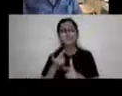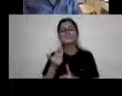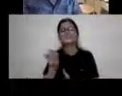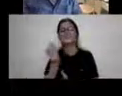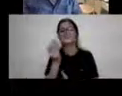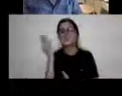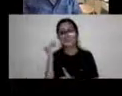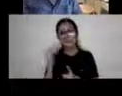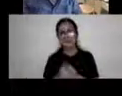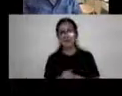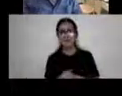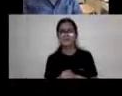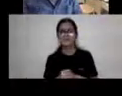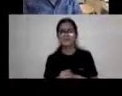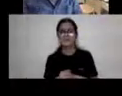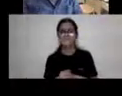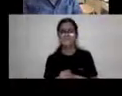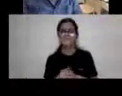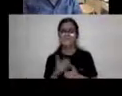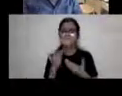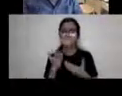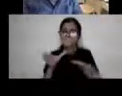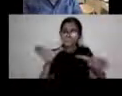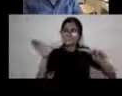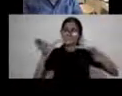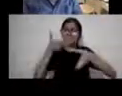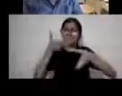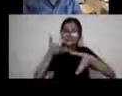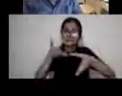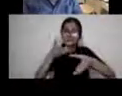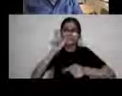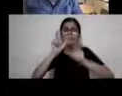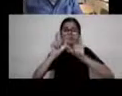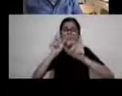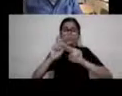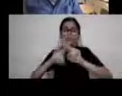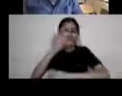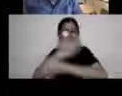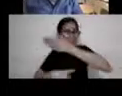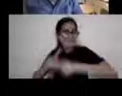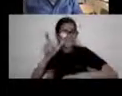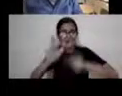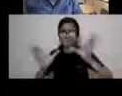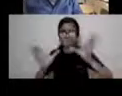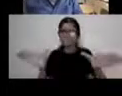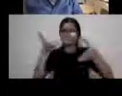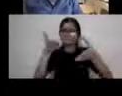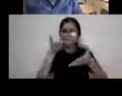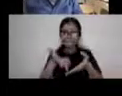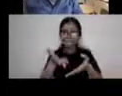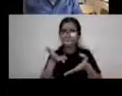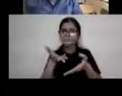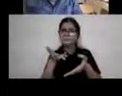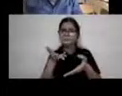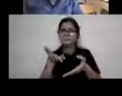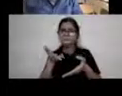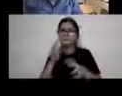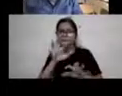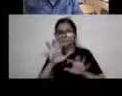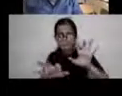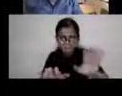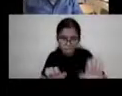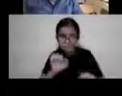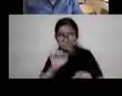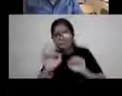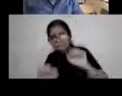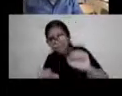But the, a group of disabled people climbed and crawled up the steps